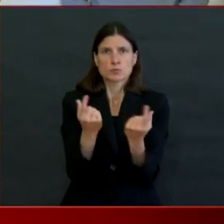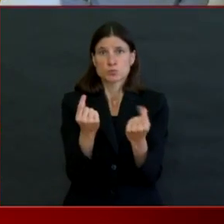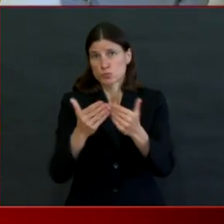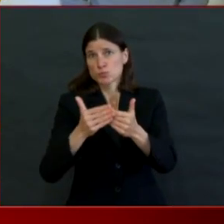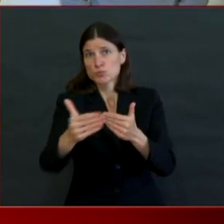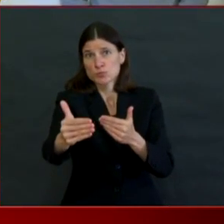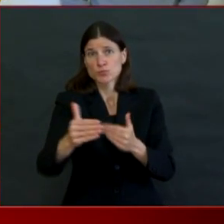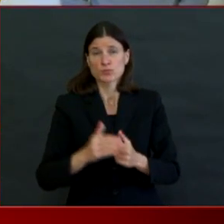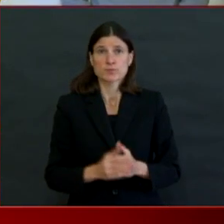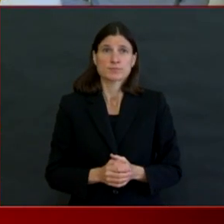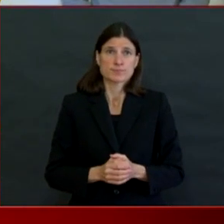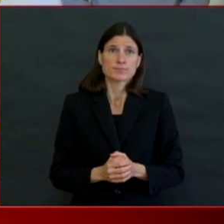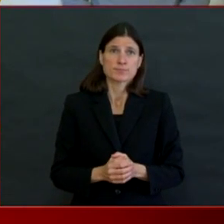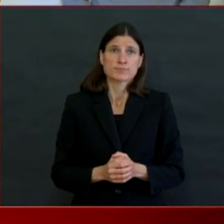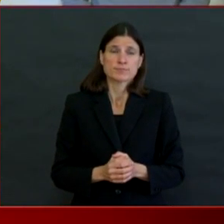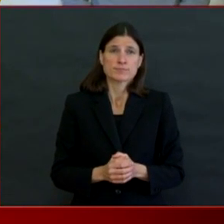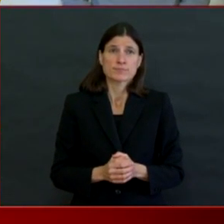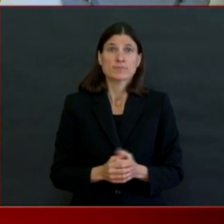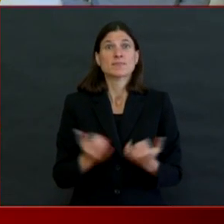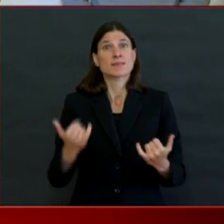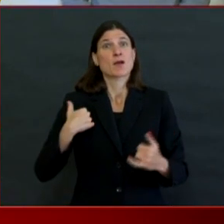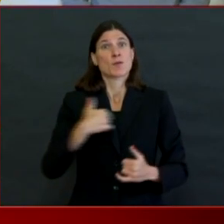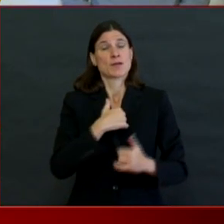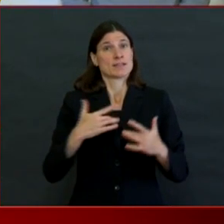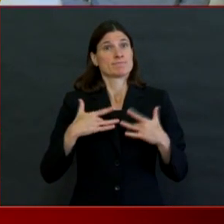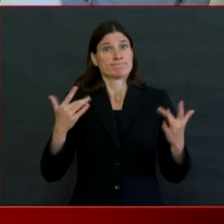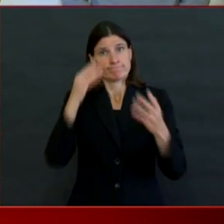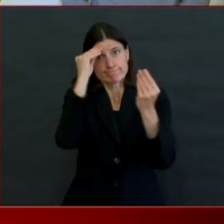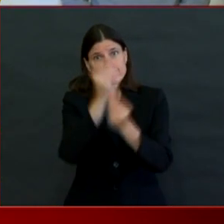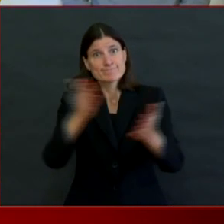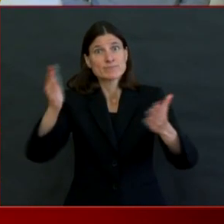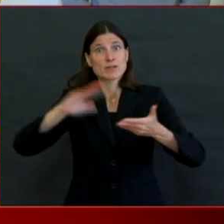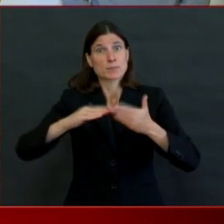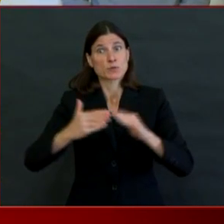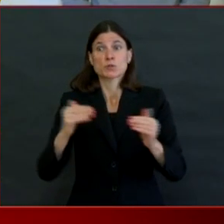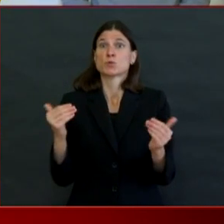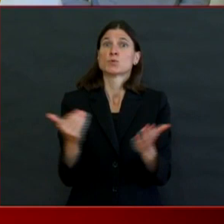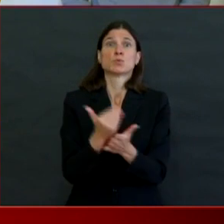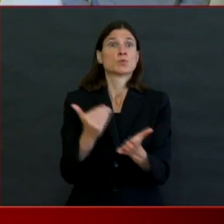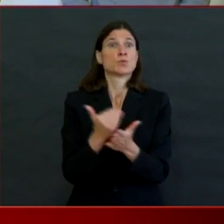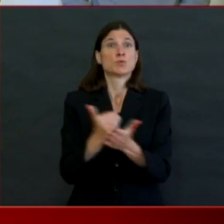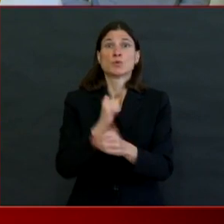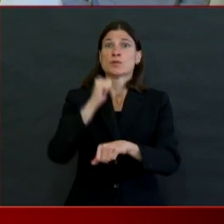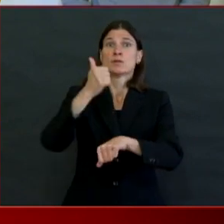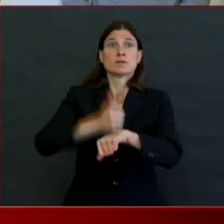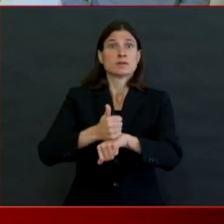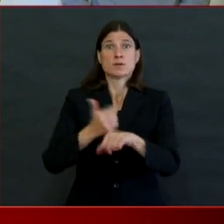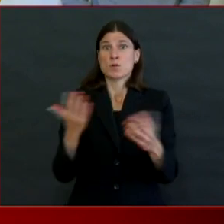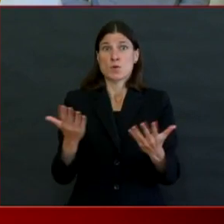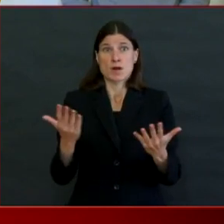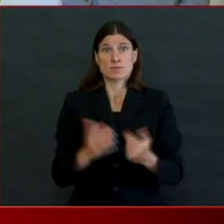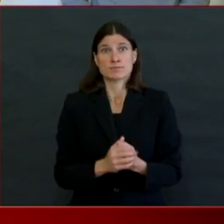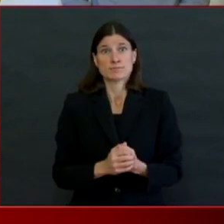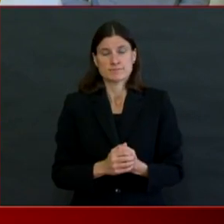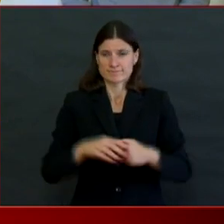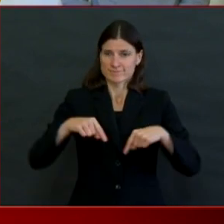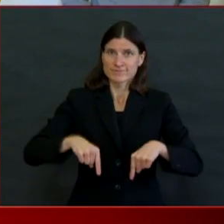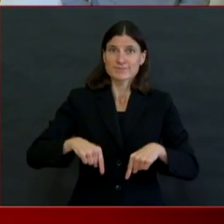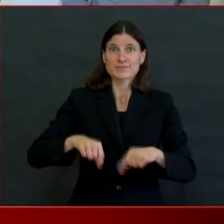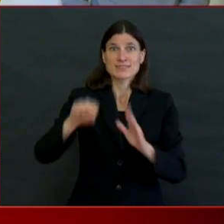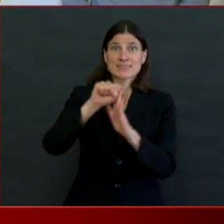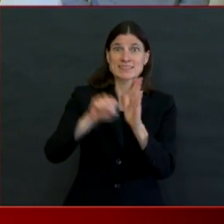I am very pleased to announce that we are opening the state's first drive-up and